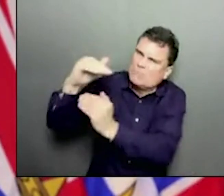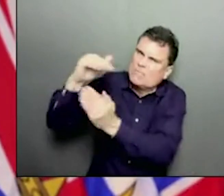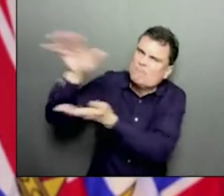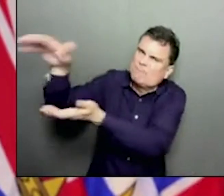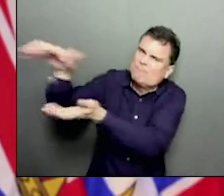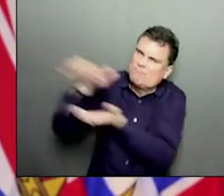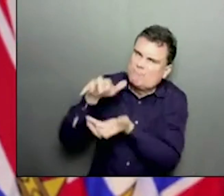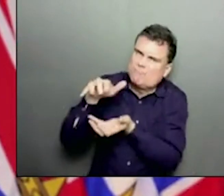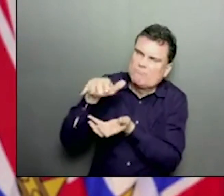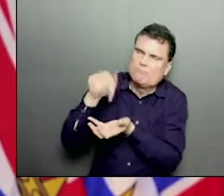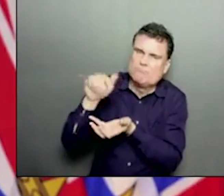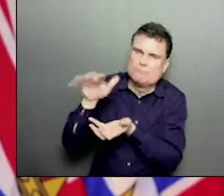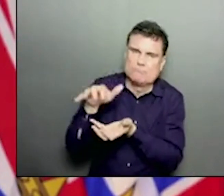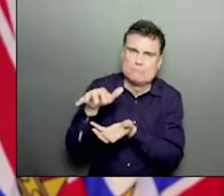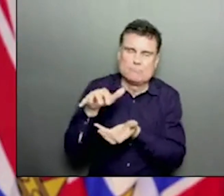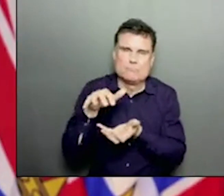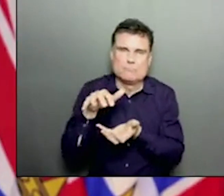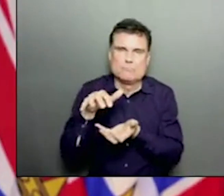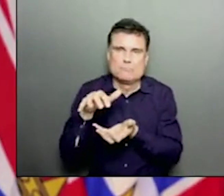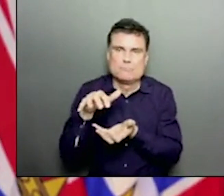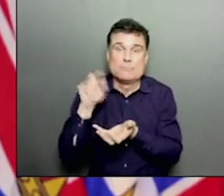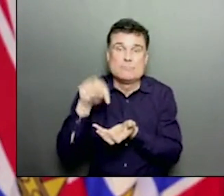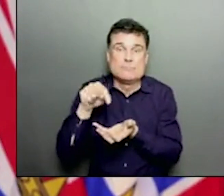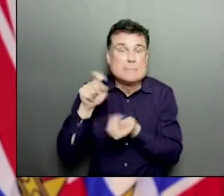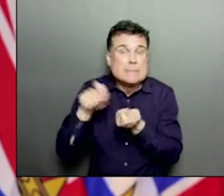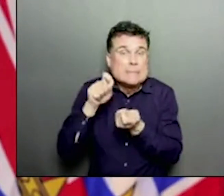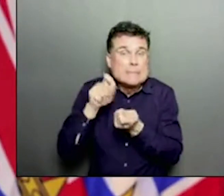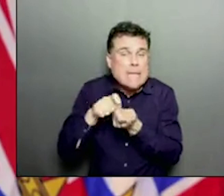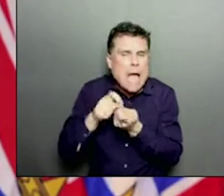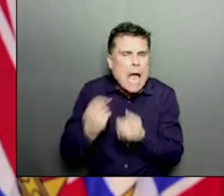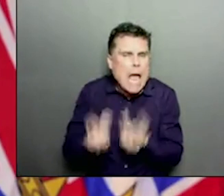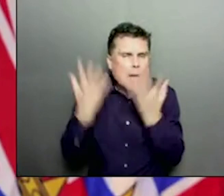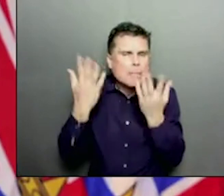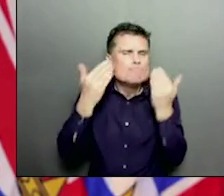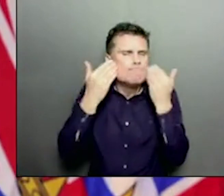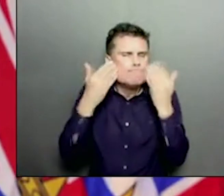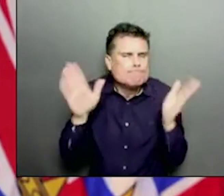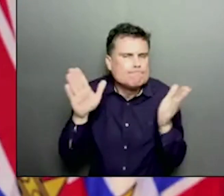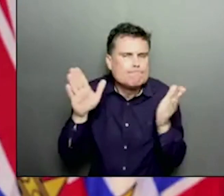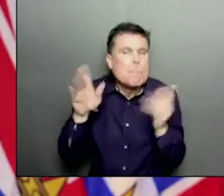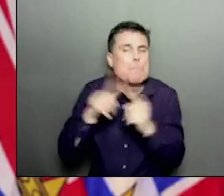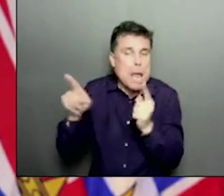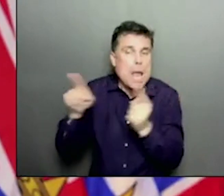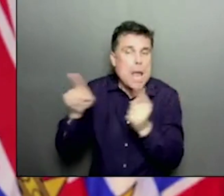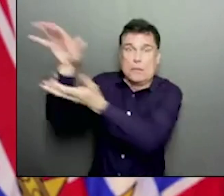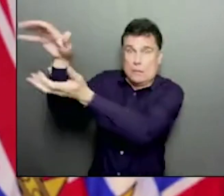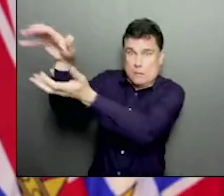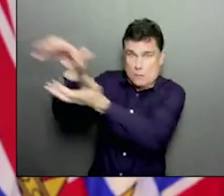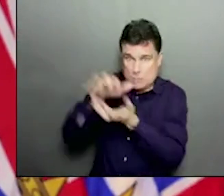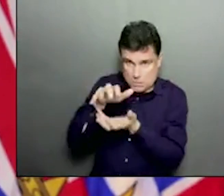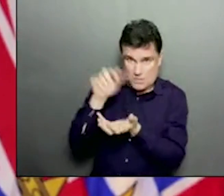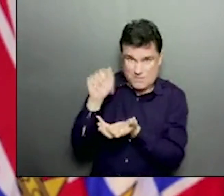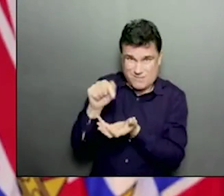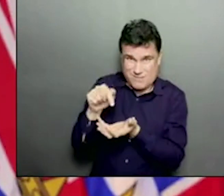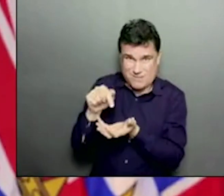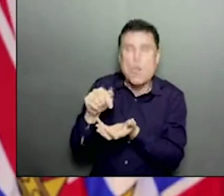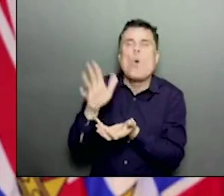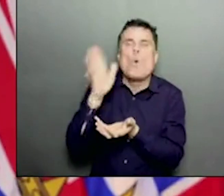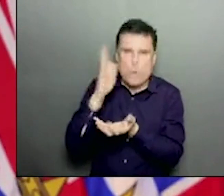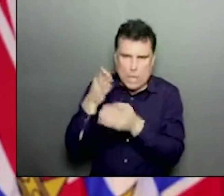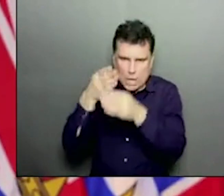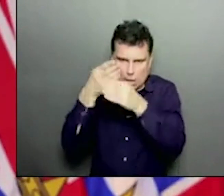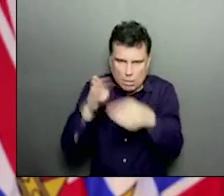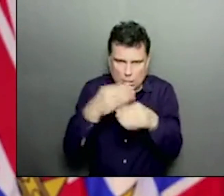to be fully confirmed, but we'll be going to all areas of the province. So there will be some coming to Vancouver Island. And I know